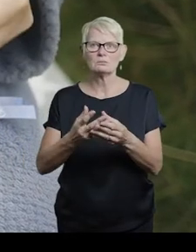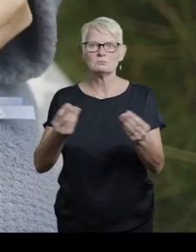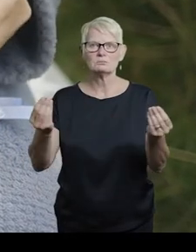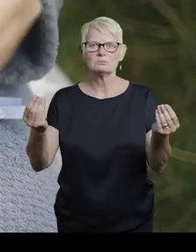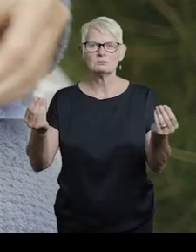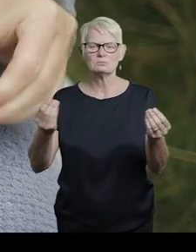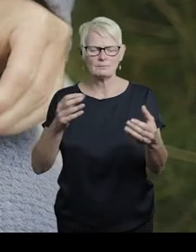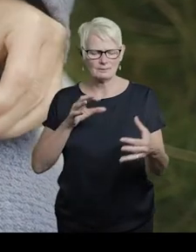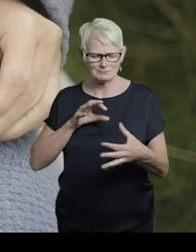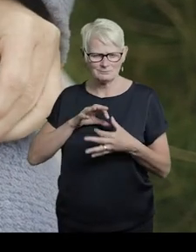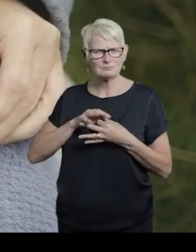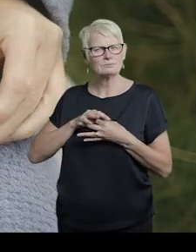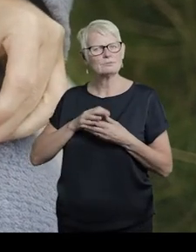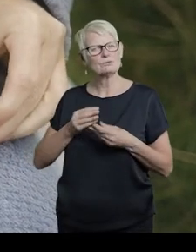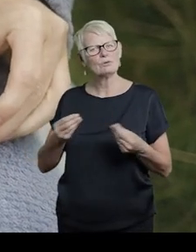lost.